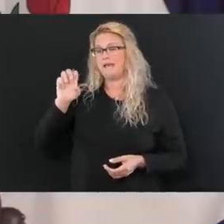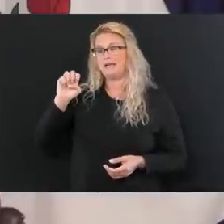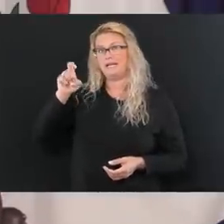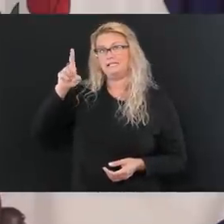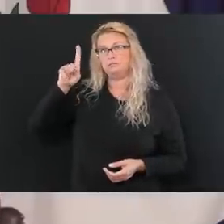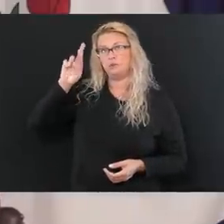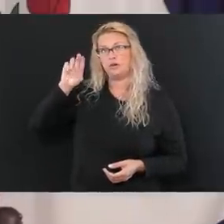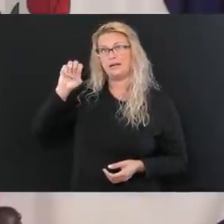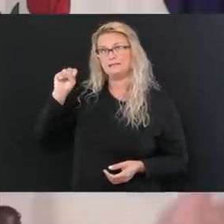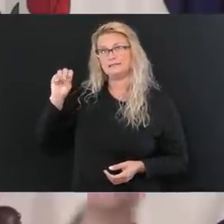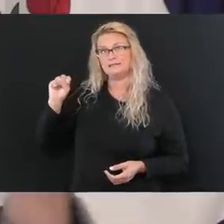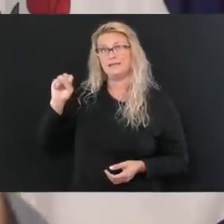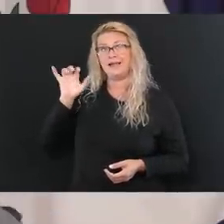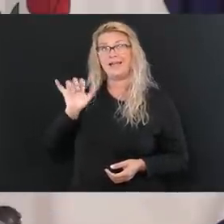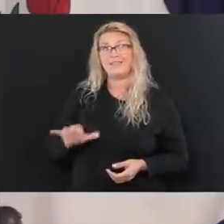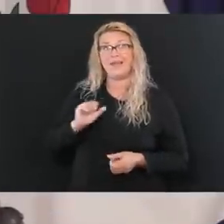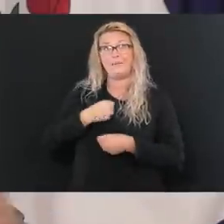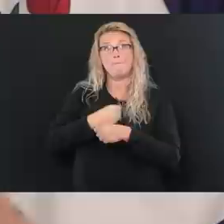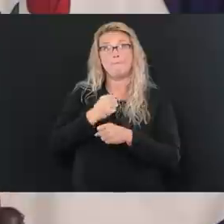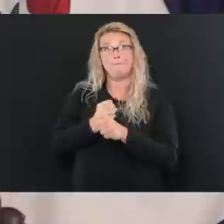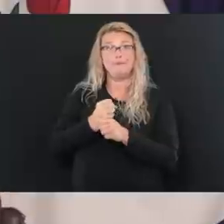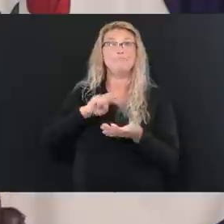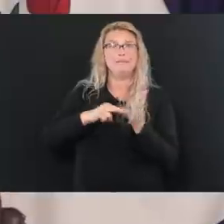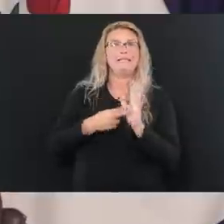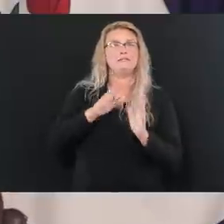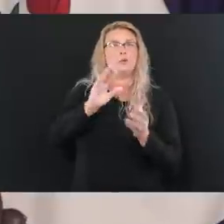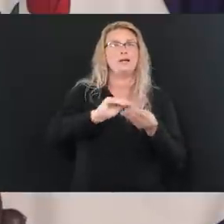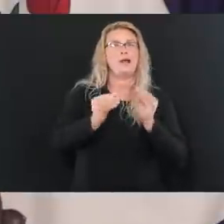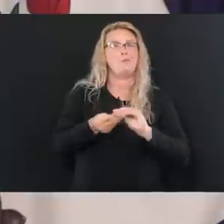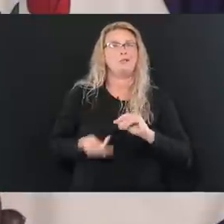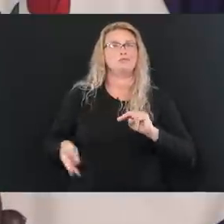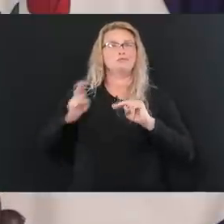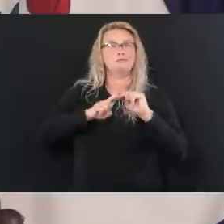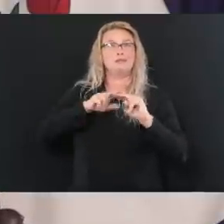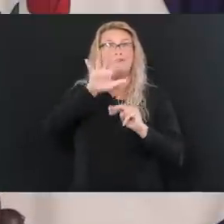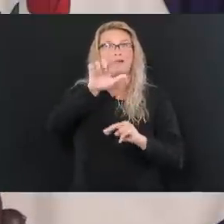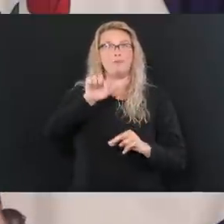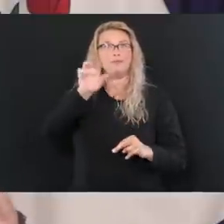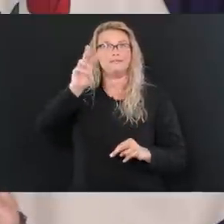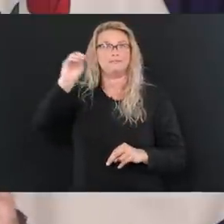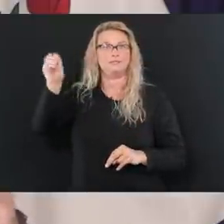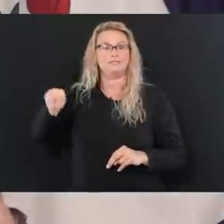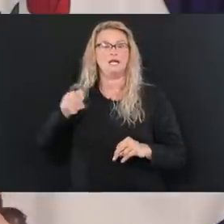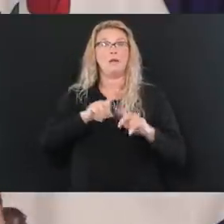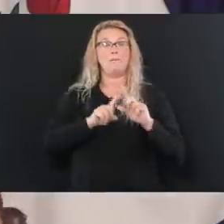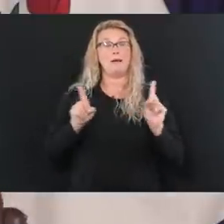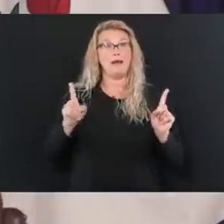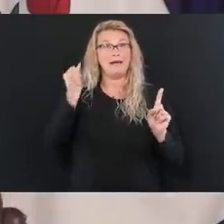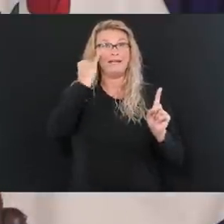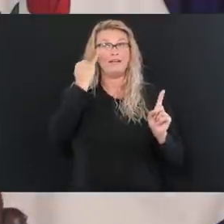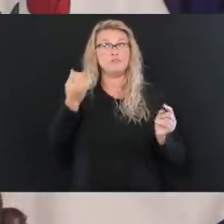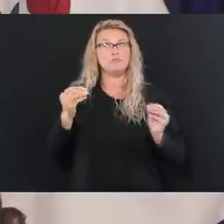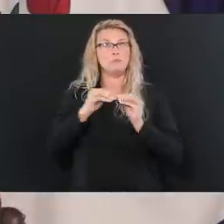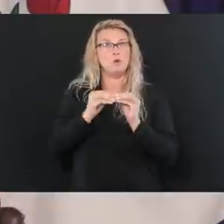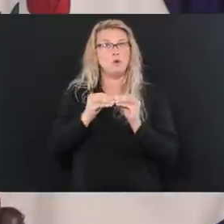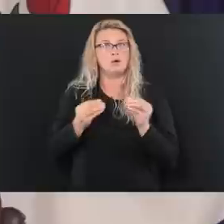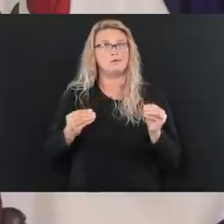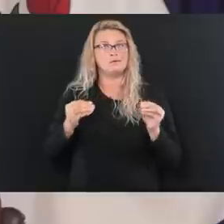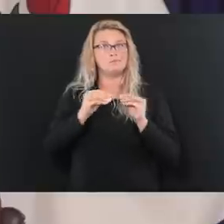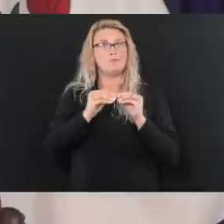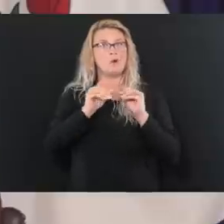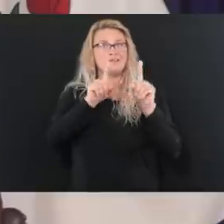and that's going to make your numbers go higher than the 5.6 percent, but if we get more and more and more testing,